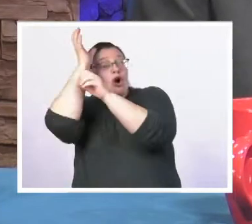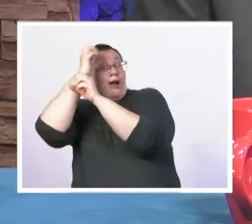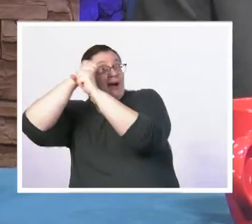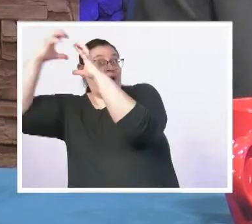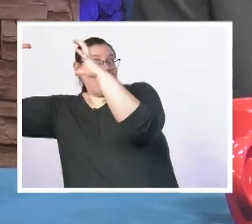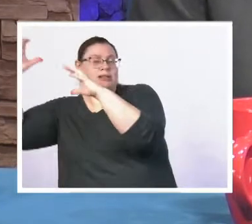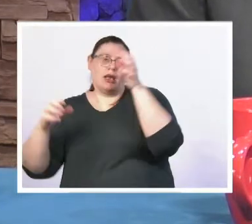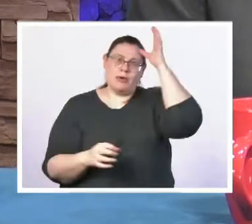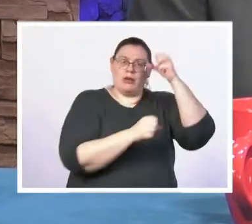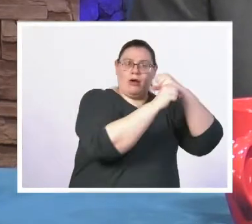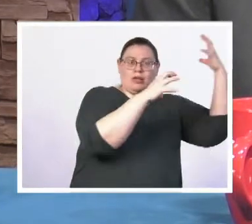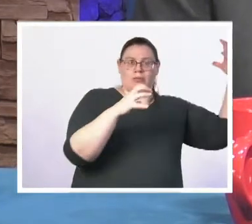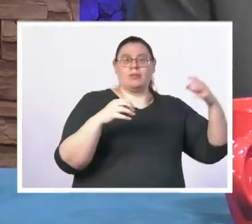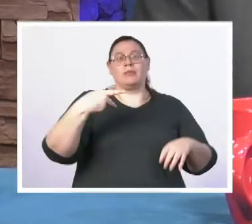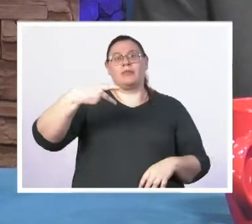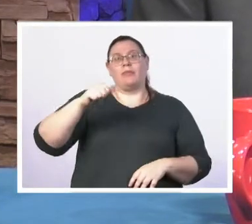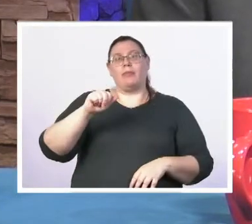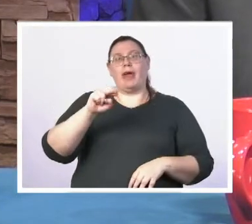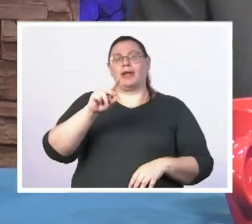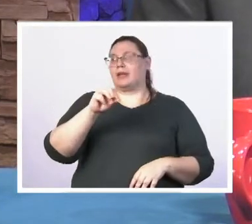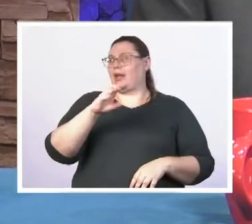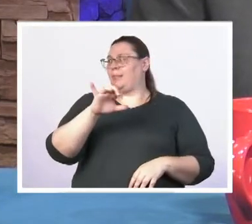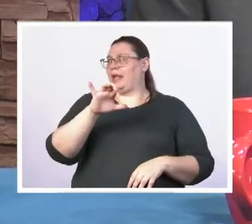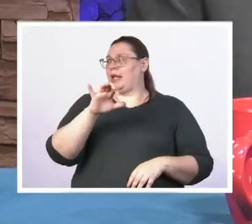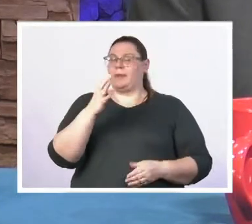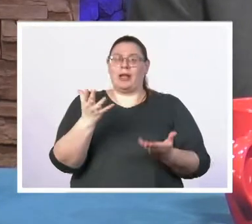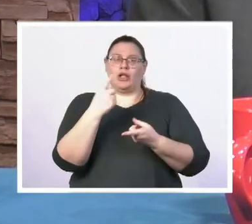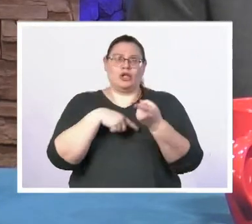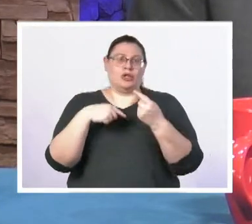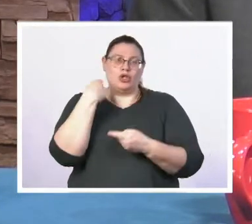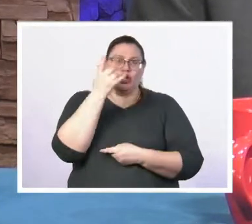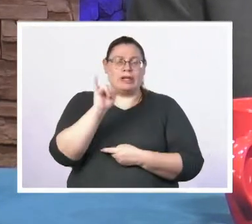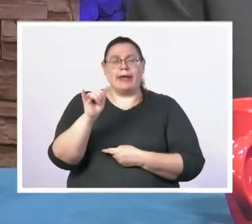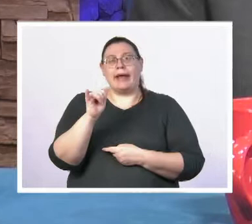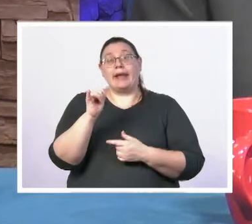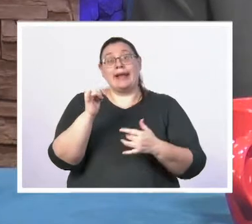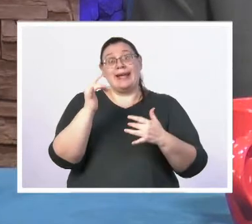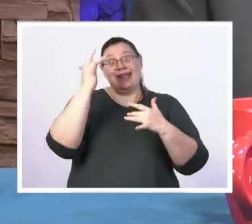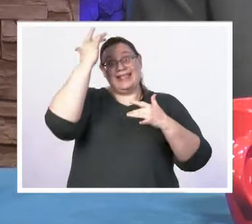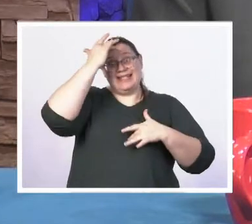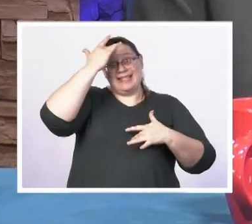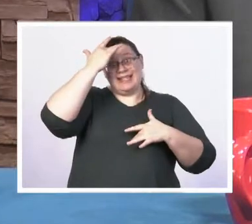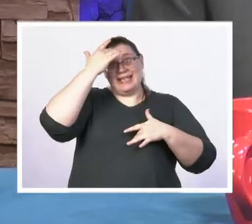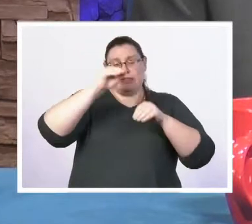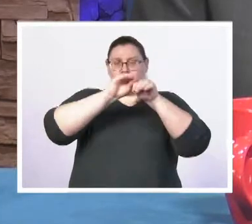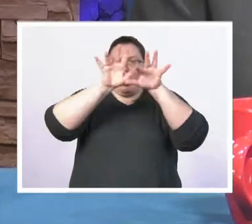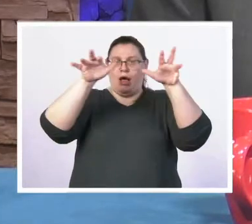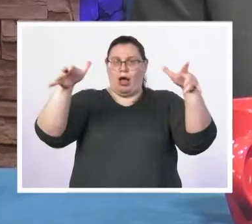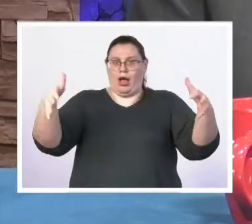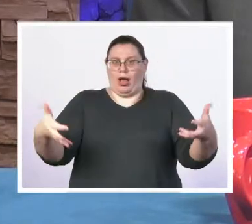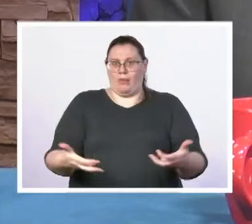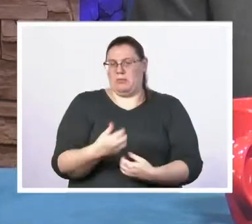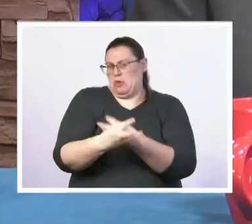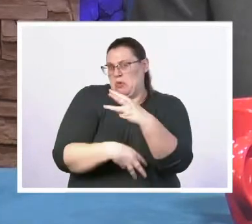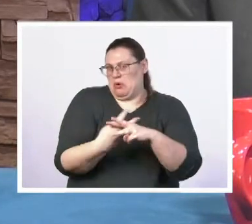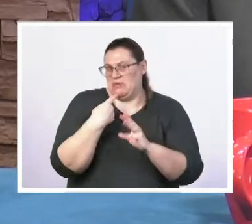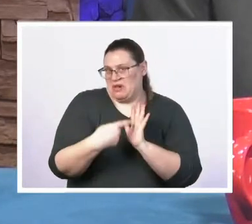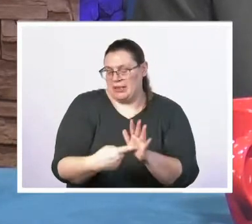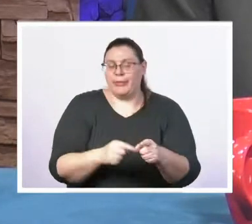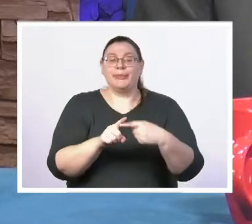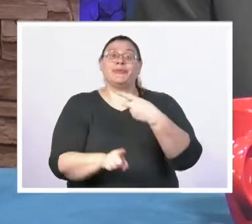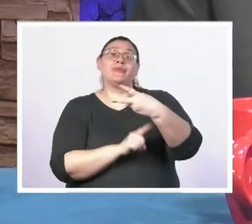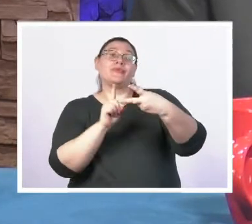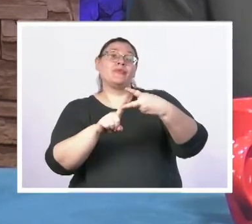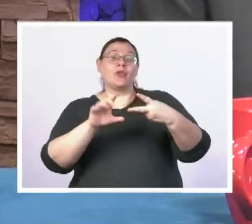concept for concept so a pandemic would be interpreted something like a disease that has spread around the world